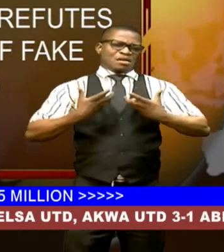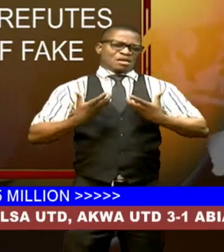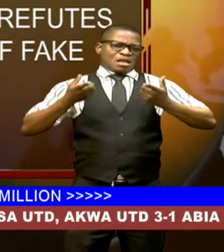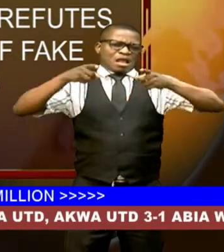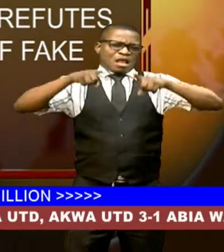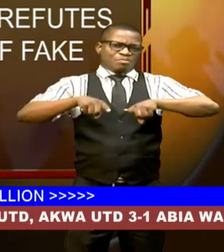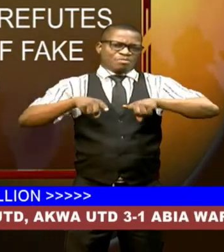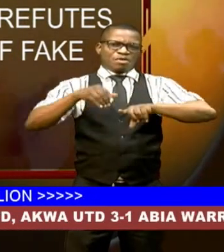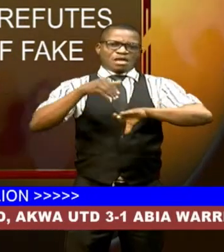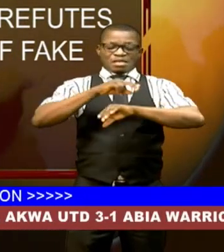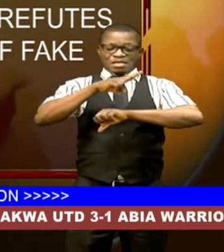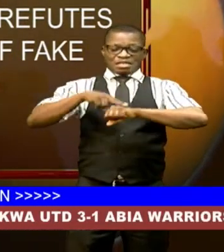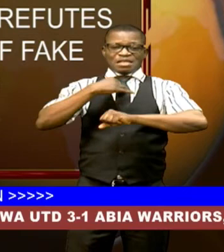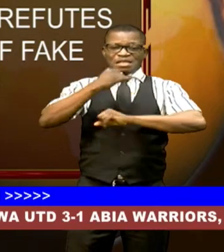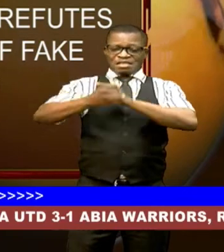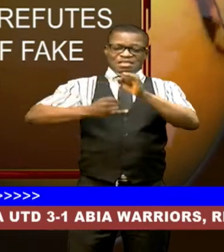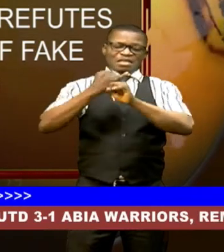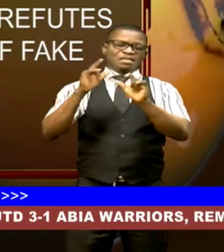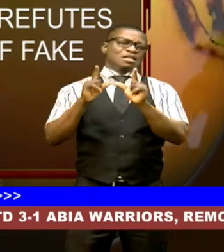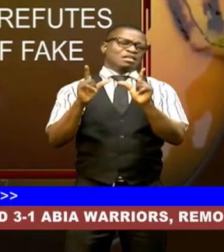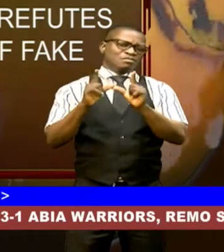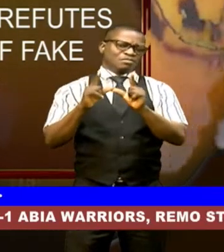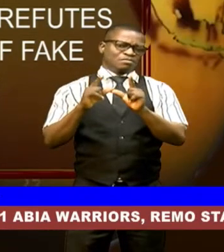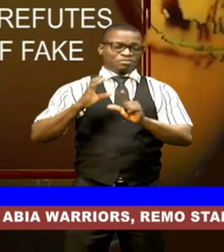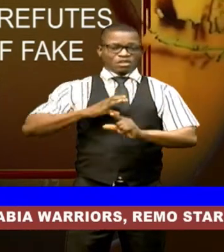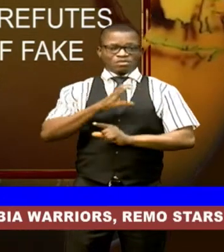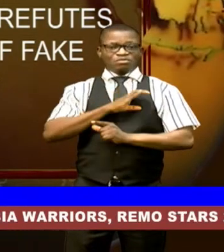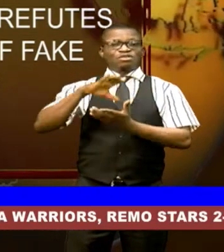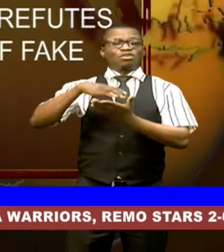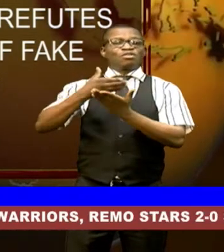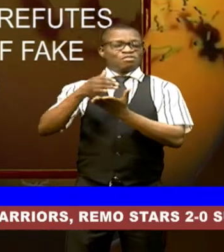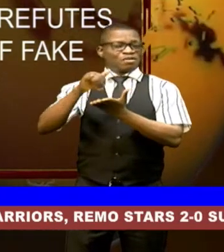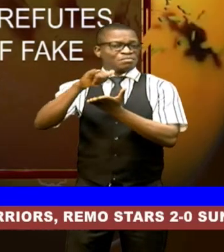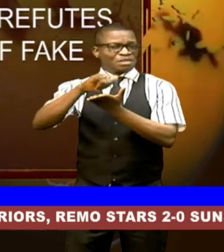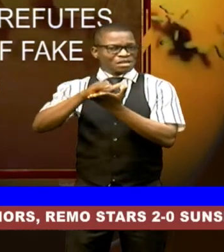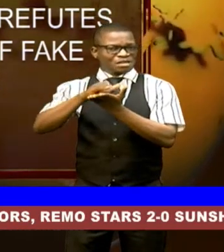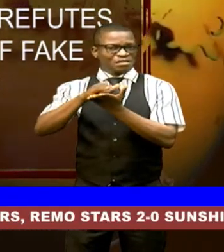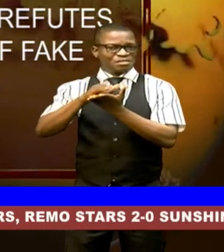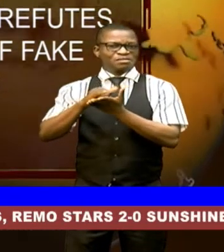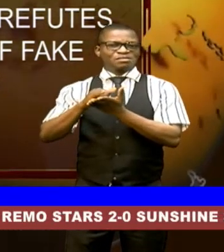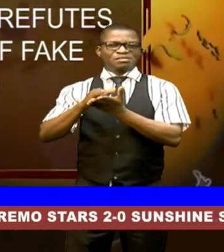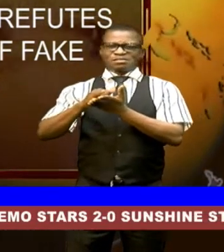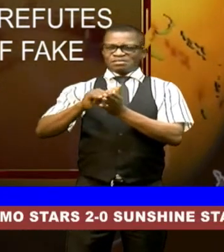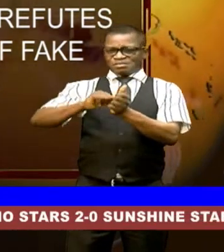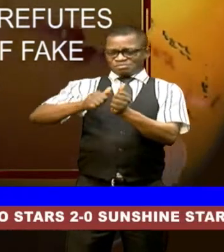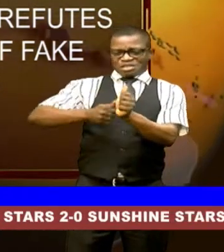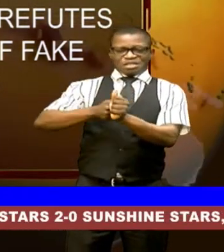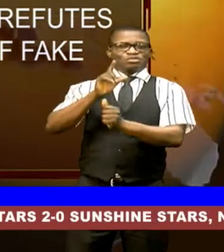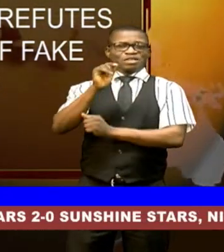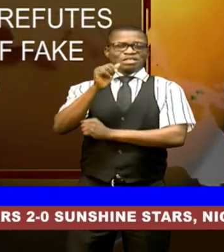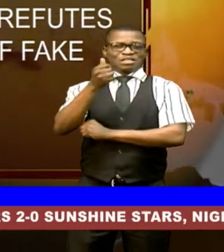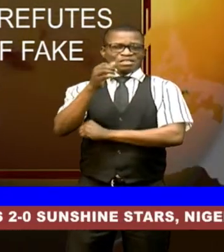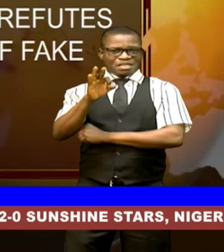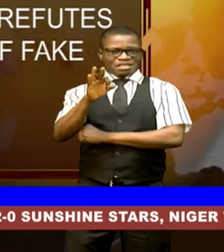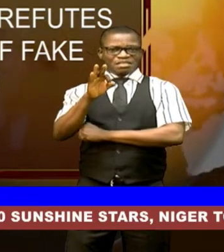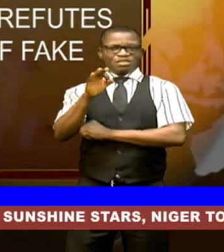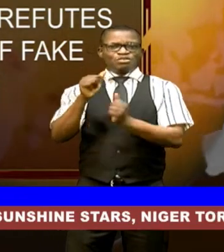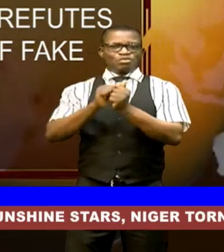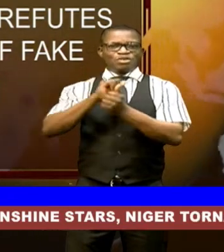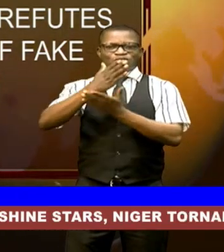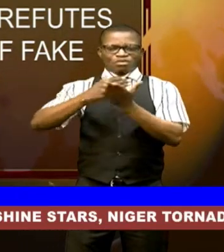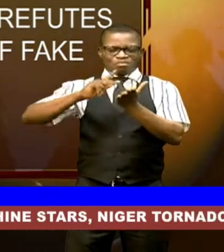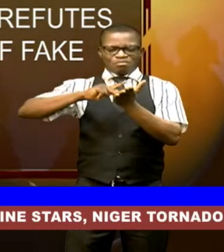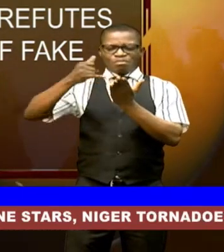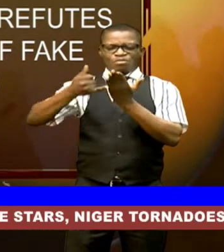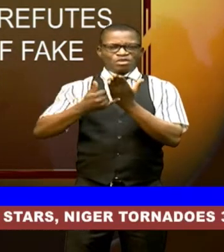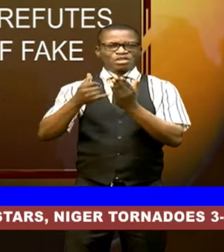national and international levels the commission confirms that it initiated in 2019 a laudable projects with the